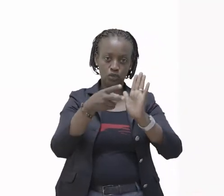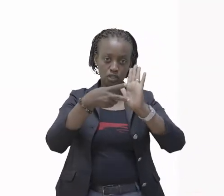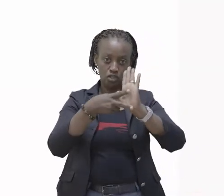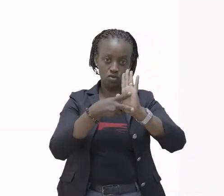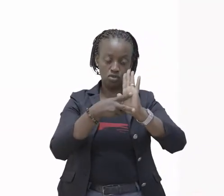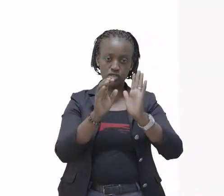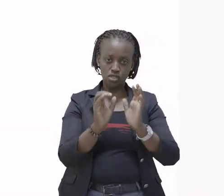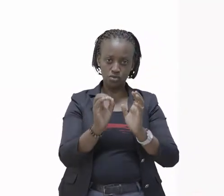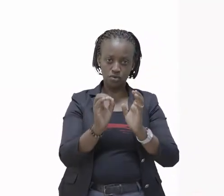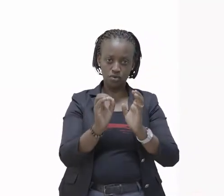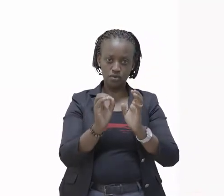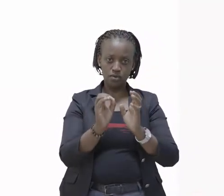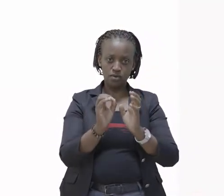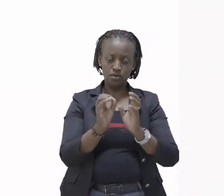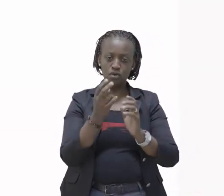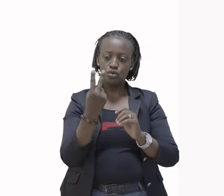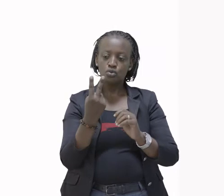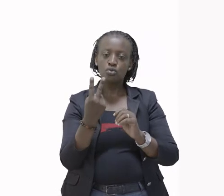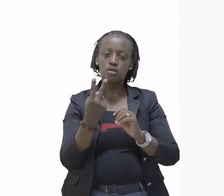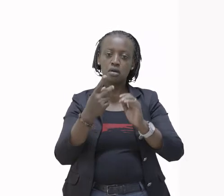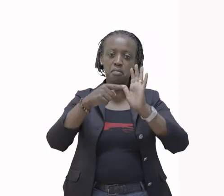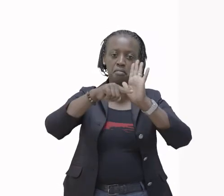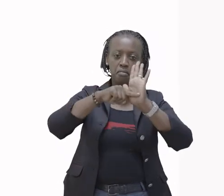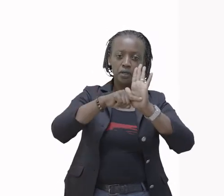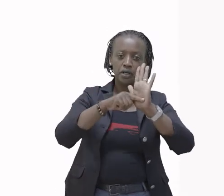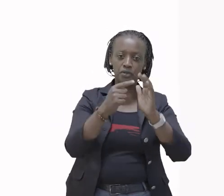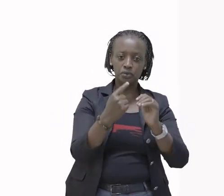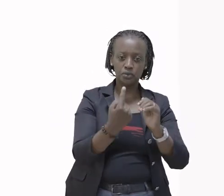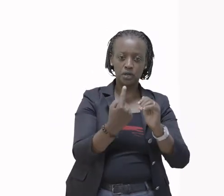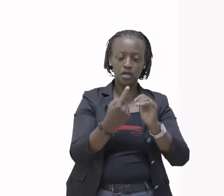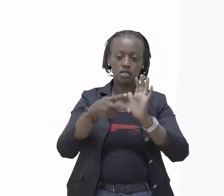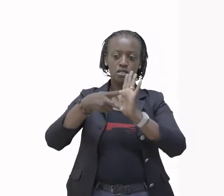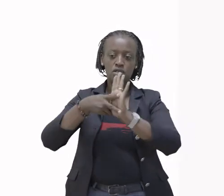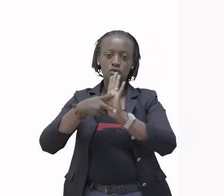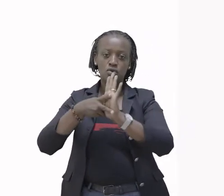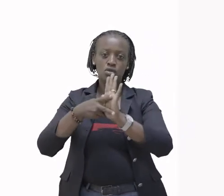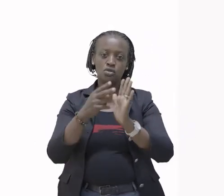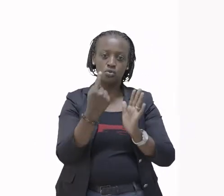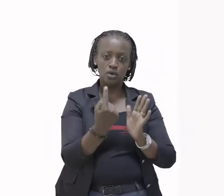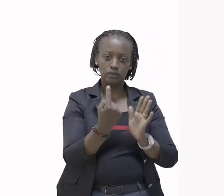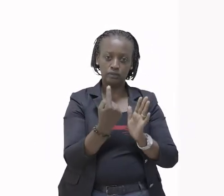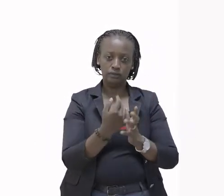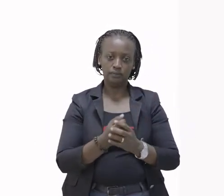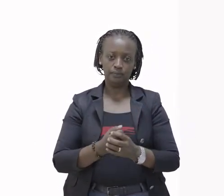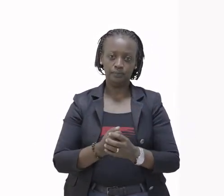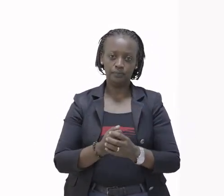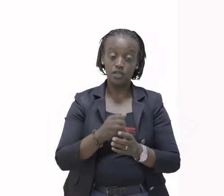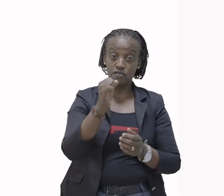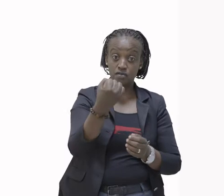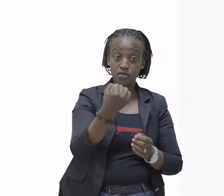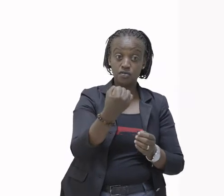0 equals 0 2 minus 1 equals 1